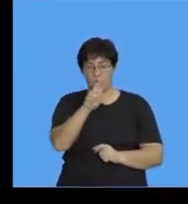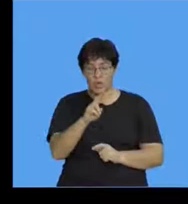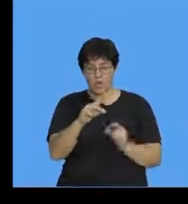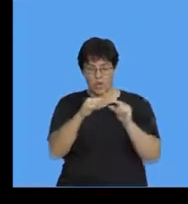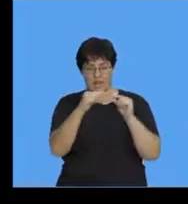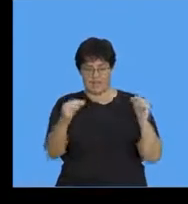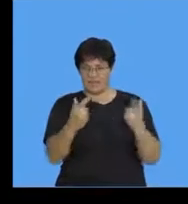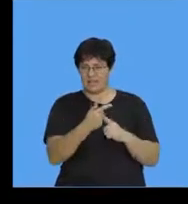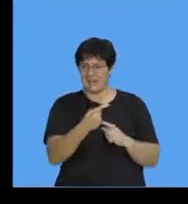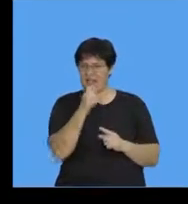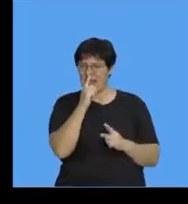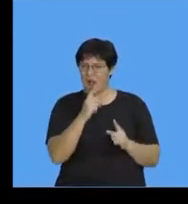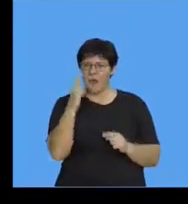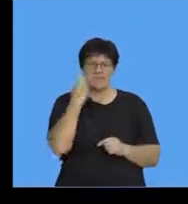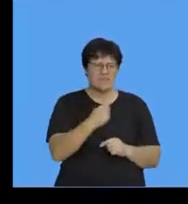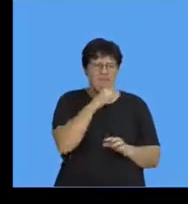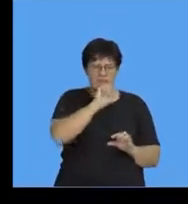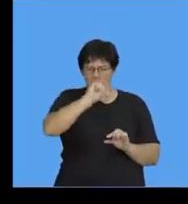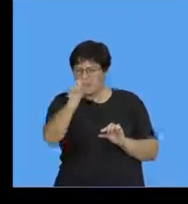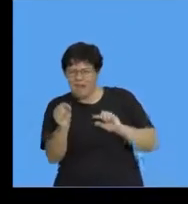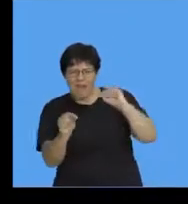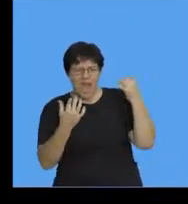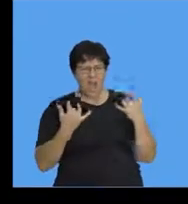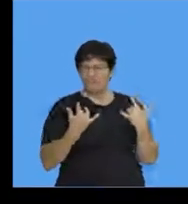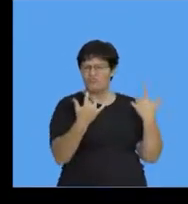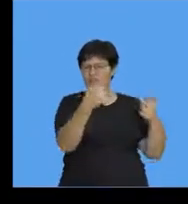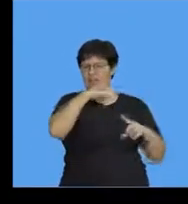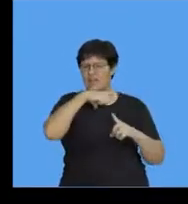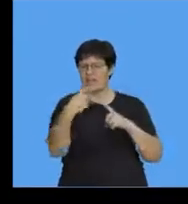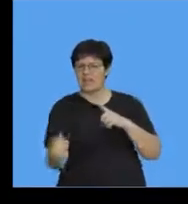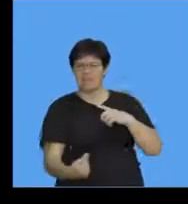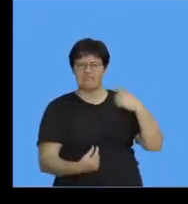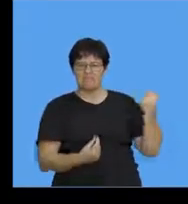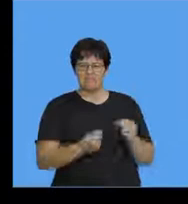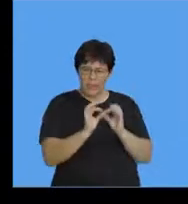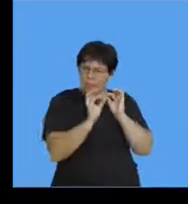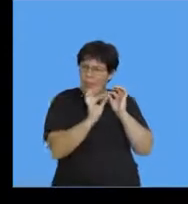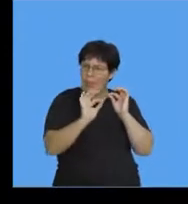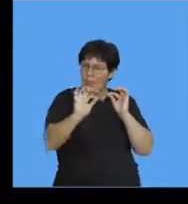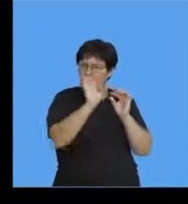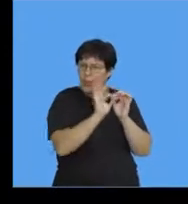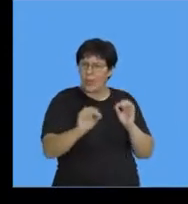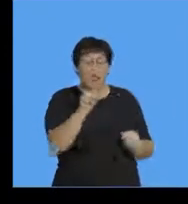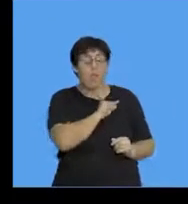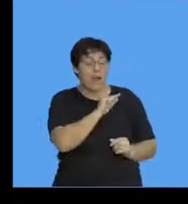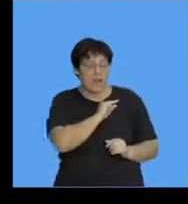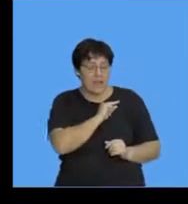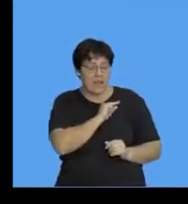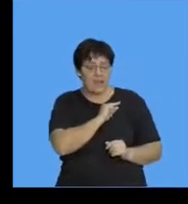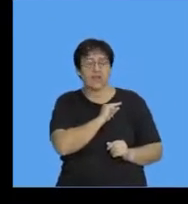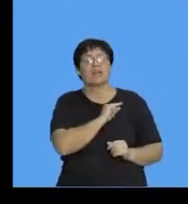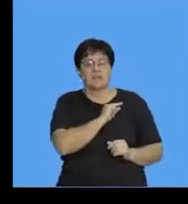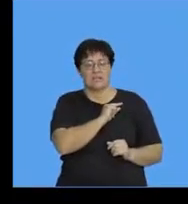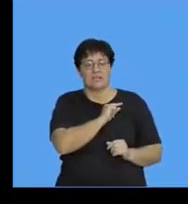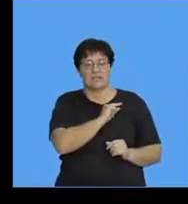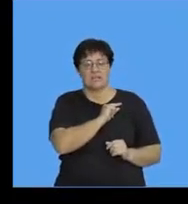the pine cone look at these nice thin green leaves but they're nice and thin why to